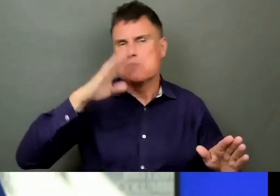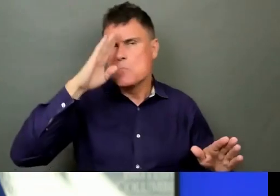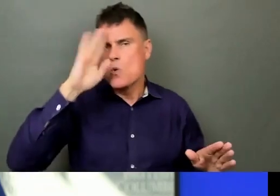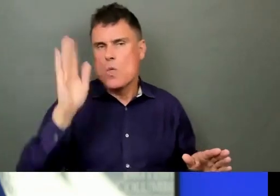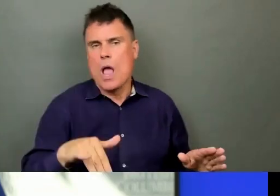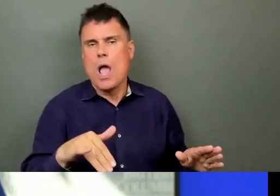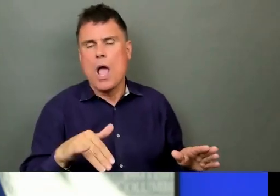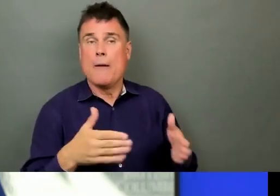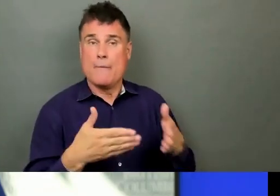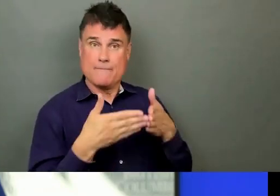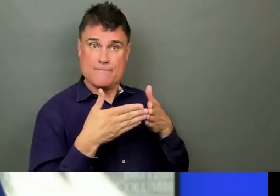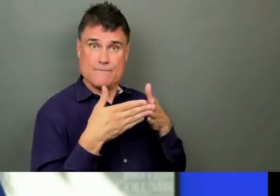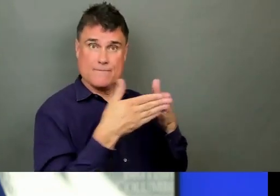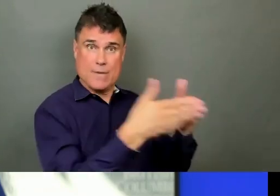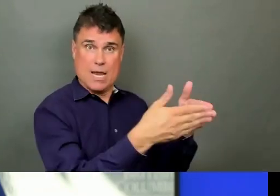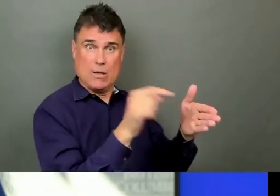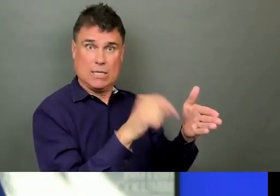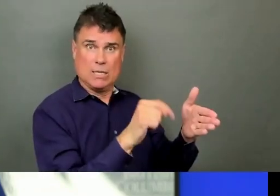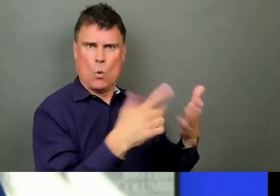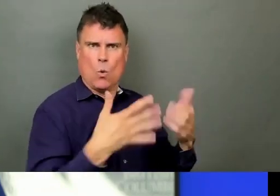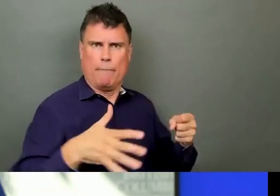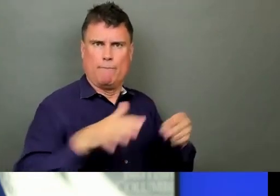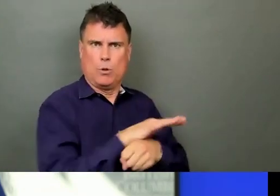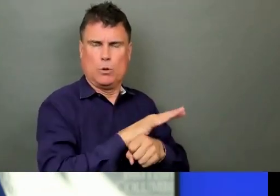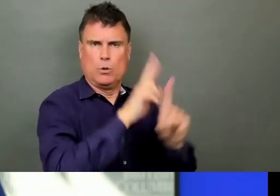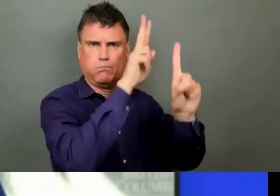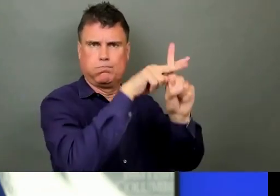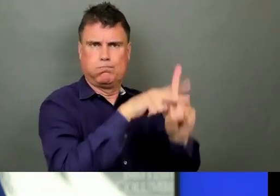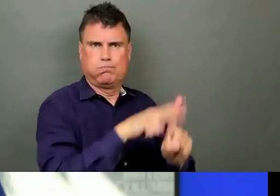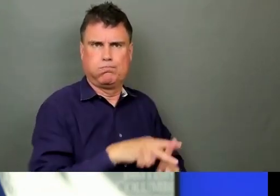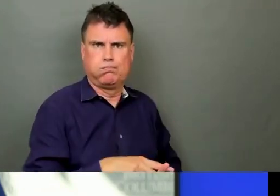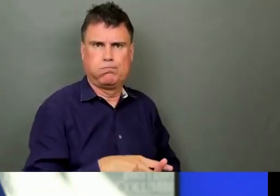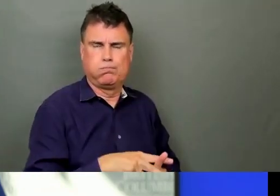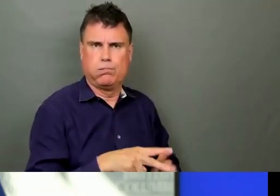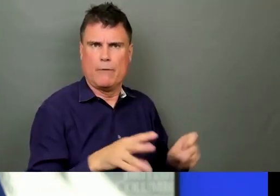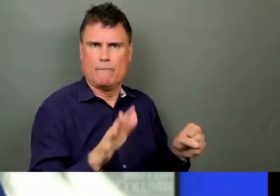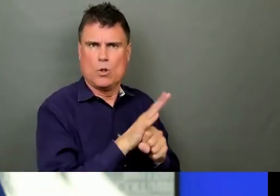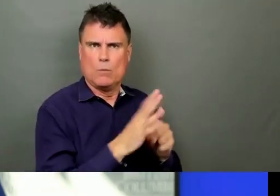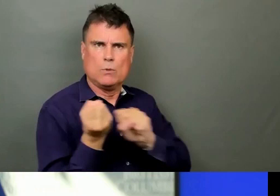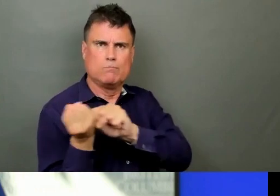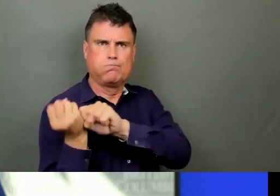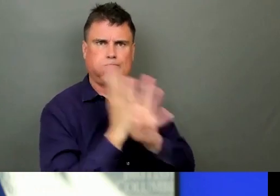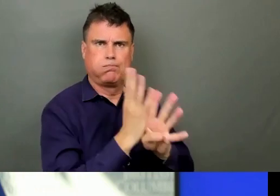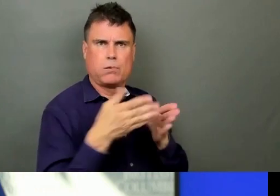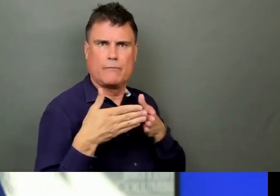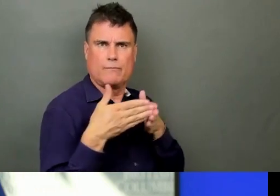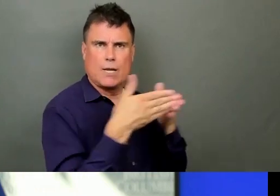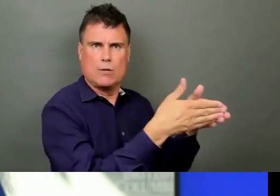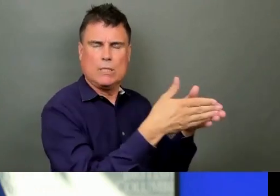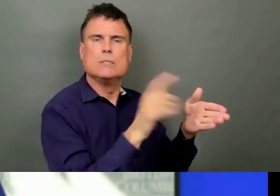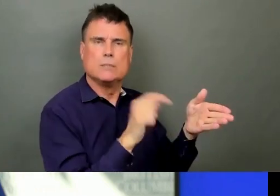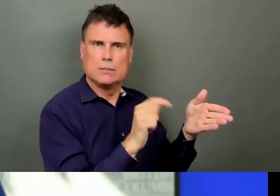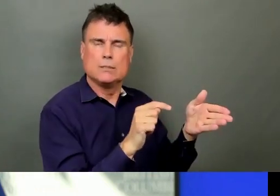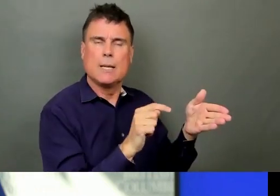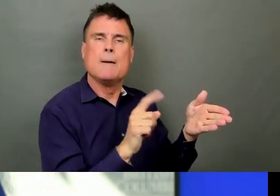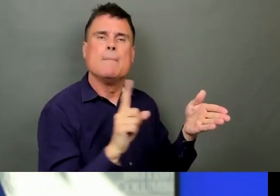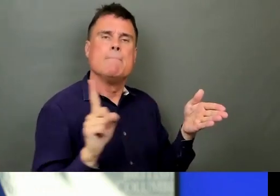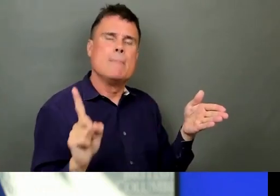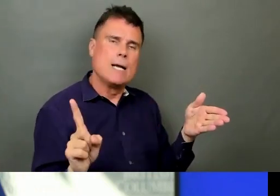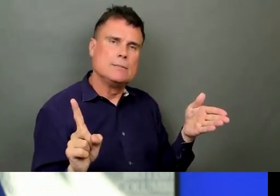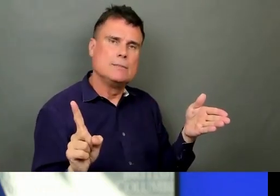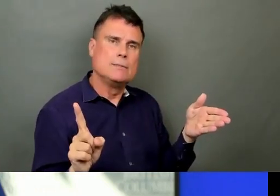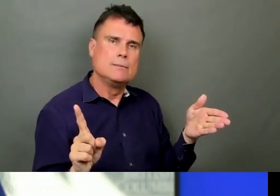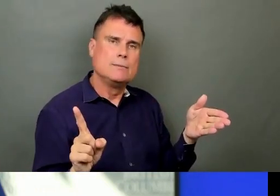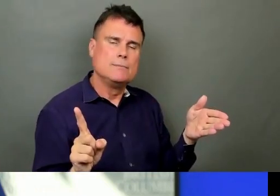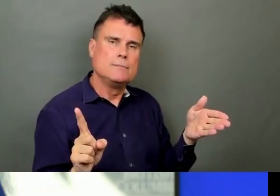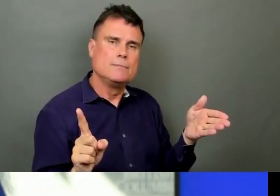traffic displaced to Vancouver Island at this time. But that doesn't mean that COVID-19 isn't everywhere in BC. We've